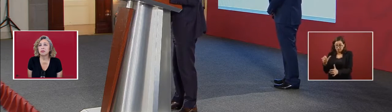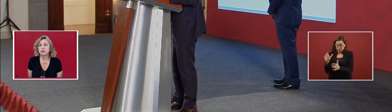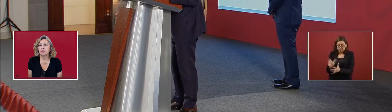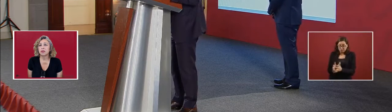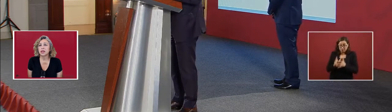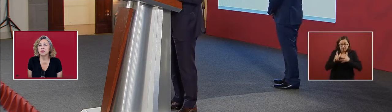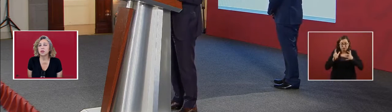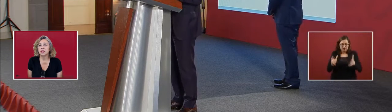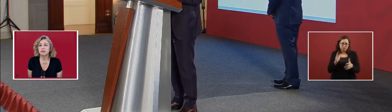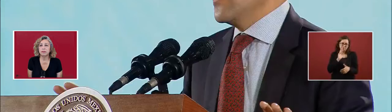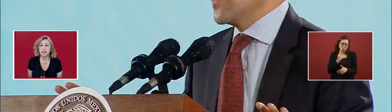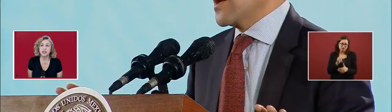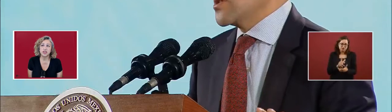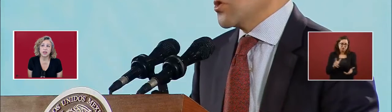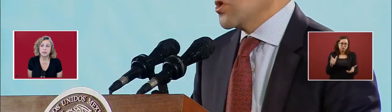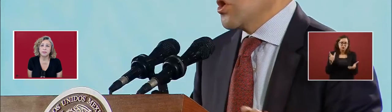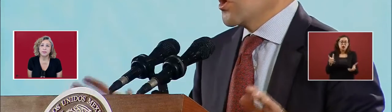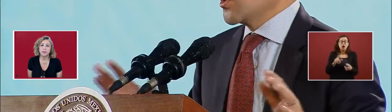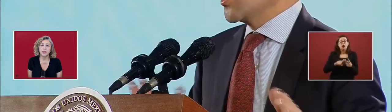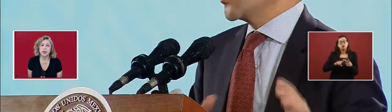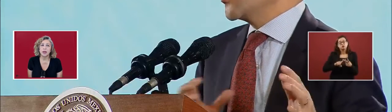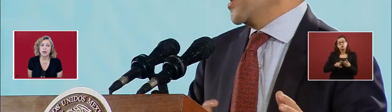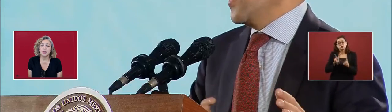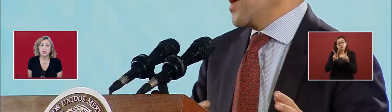So the next one is inflation.